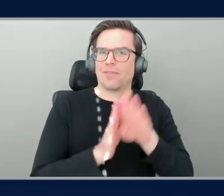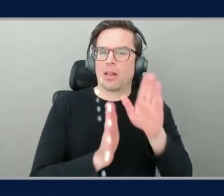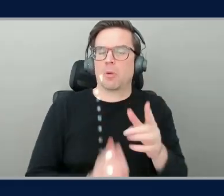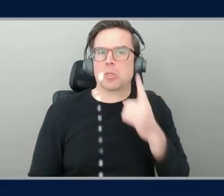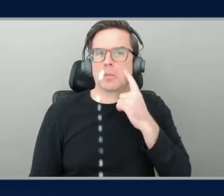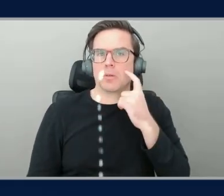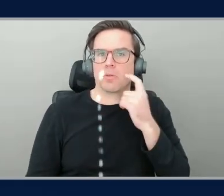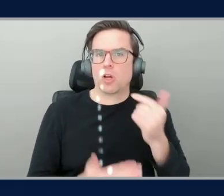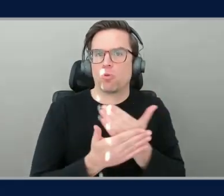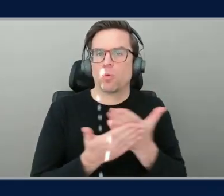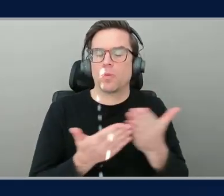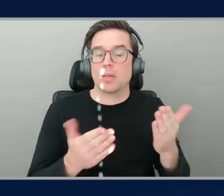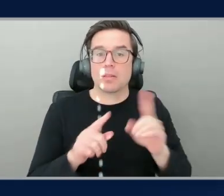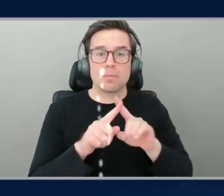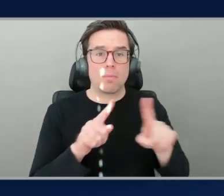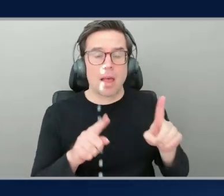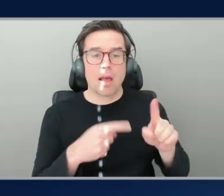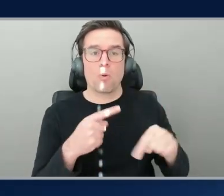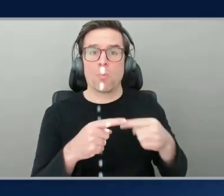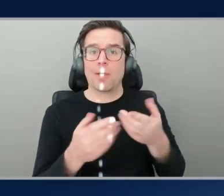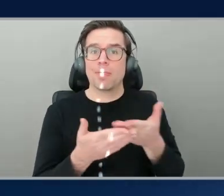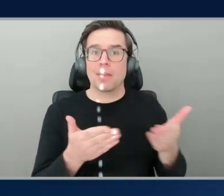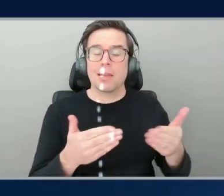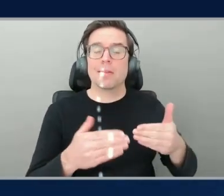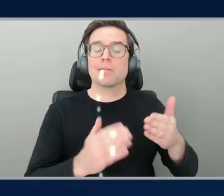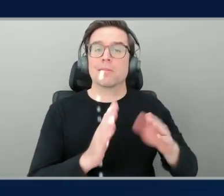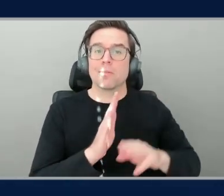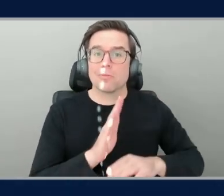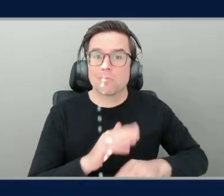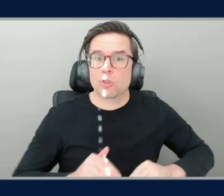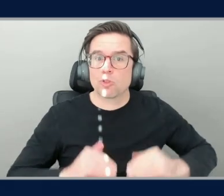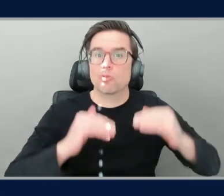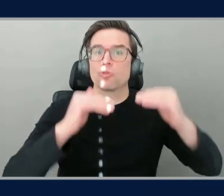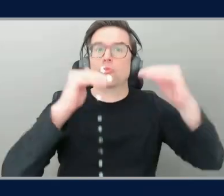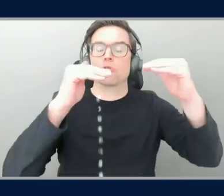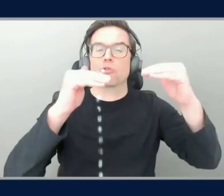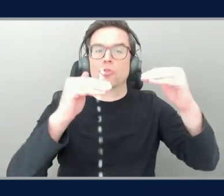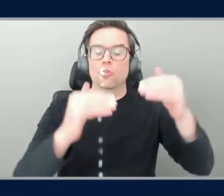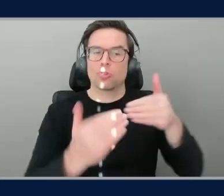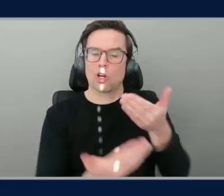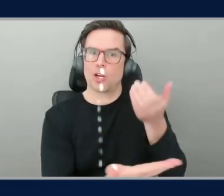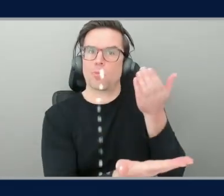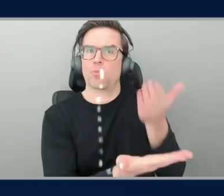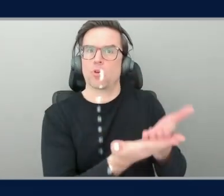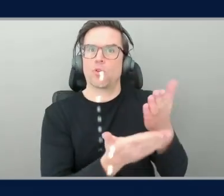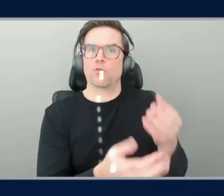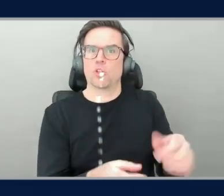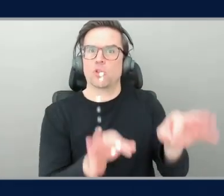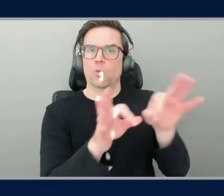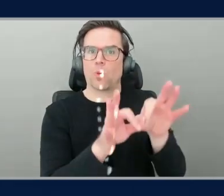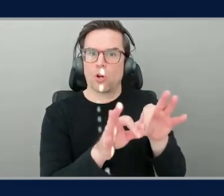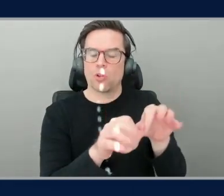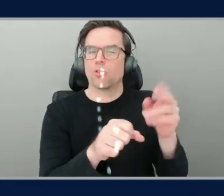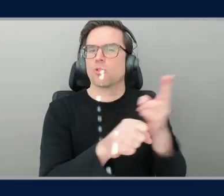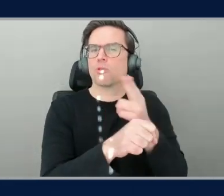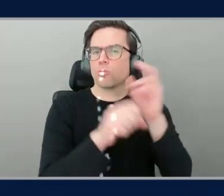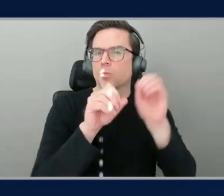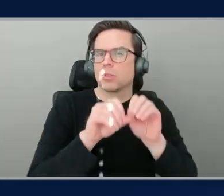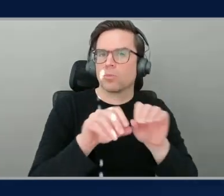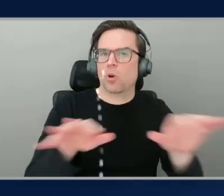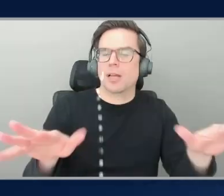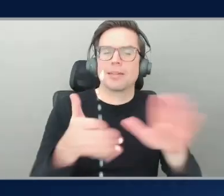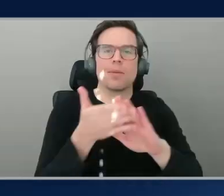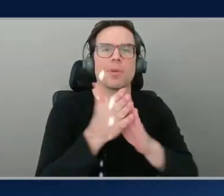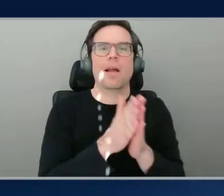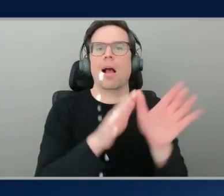advances matures, it proves its worth. We see that usage spreads. And then ultimately, at some point, it becomes somewhat ubiquitous. And we